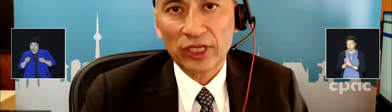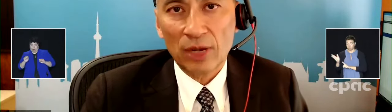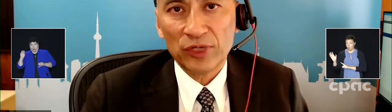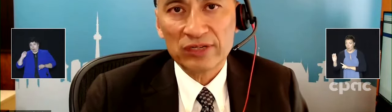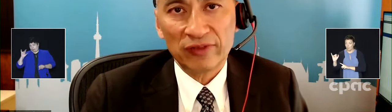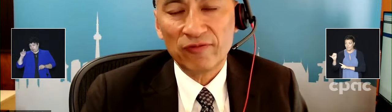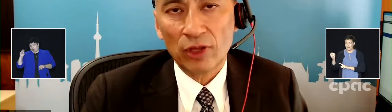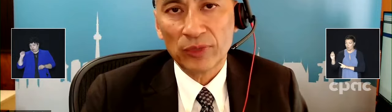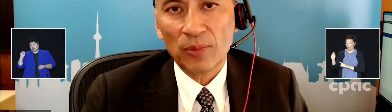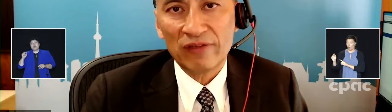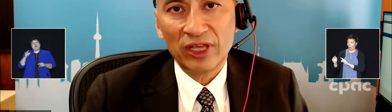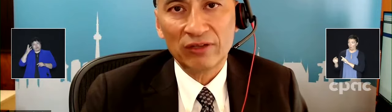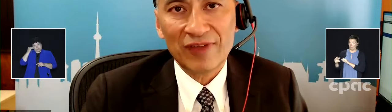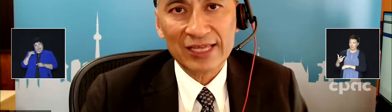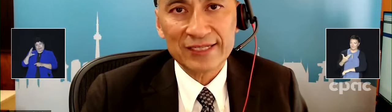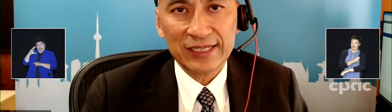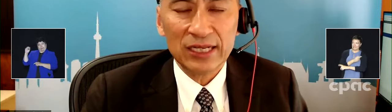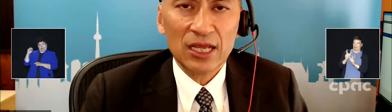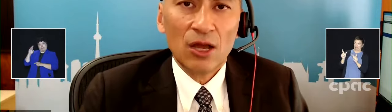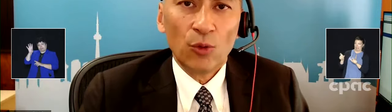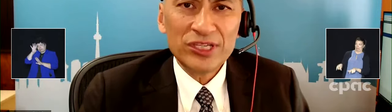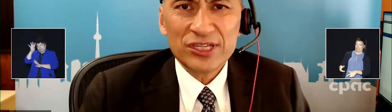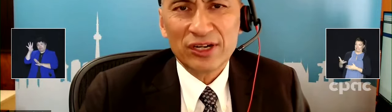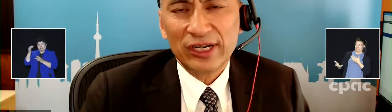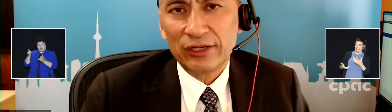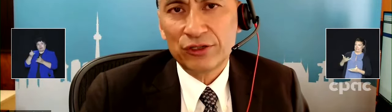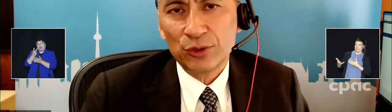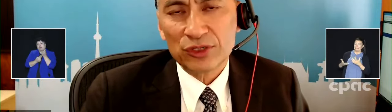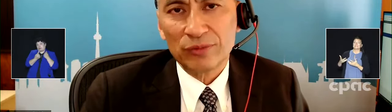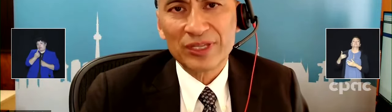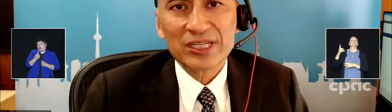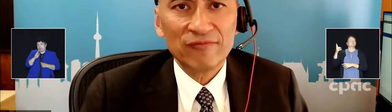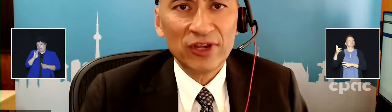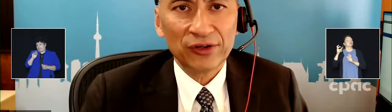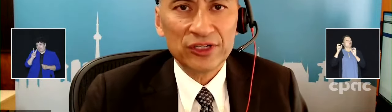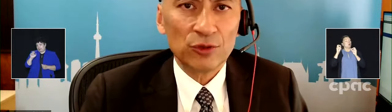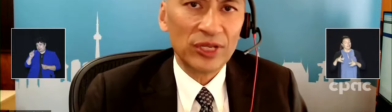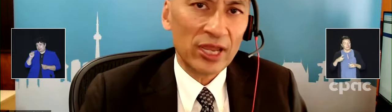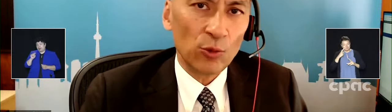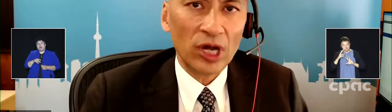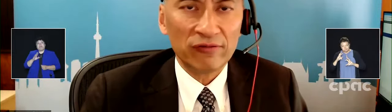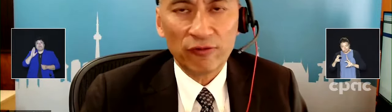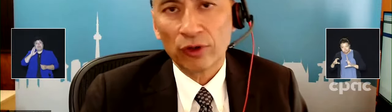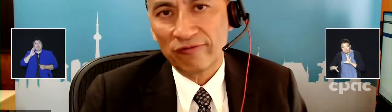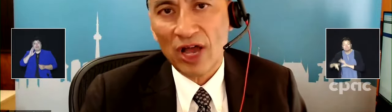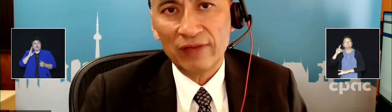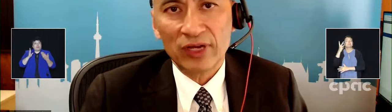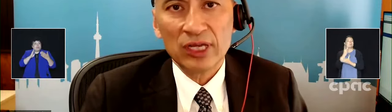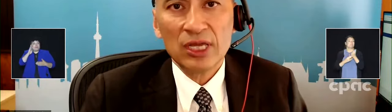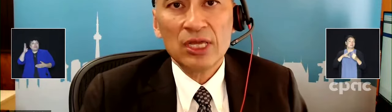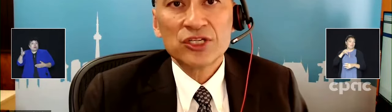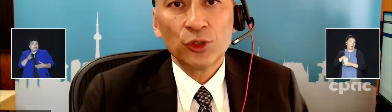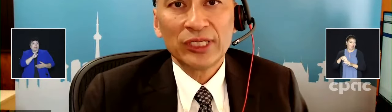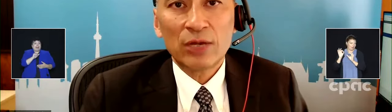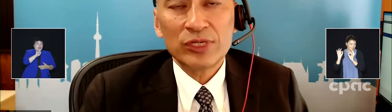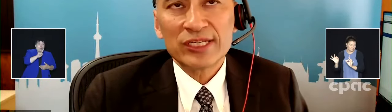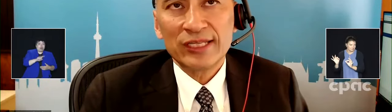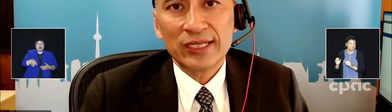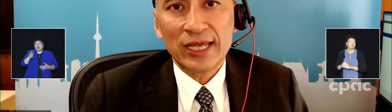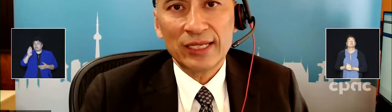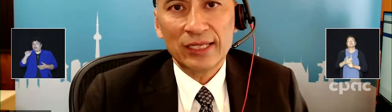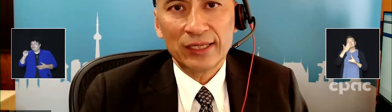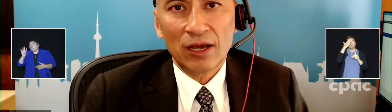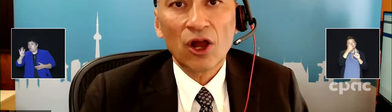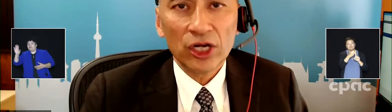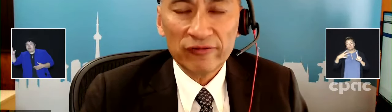or that's why the companies have developed the bivalent vaccine. Once you start getting to sort of the sub-variants, so BA1, 4, 5, certainly I would